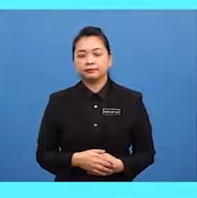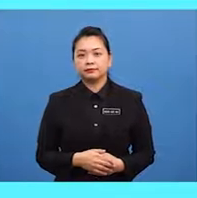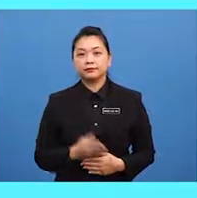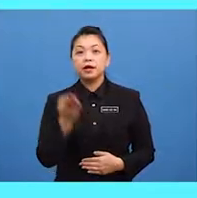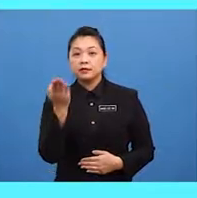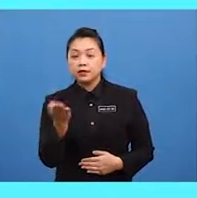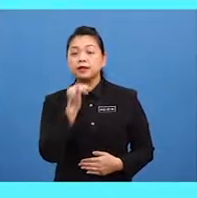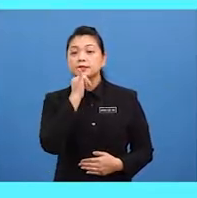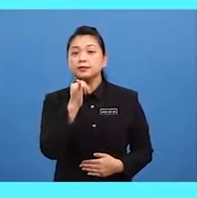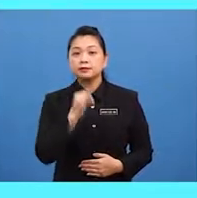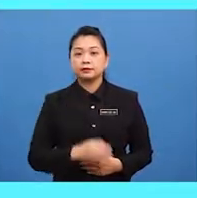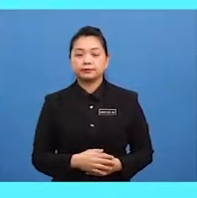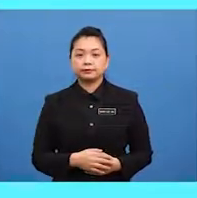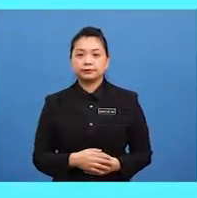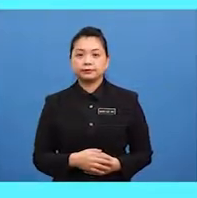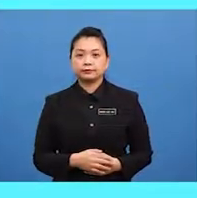There's.